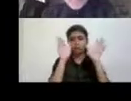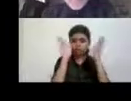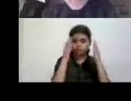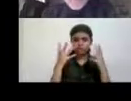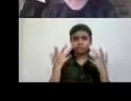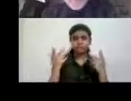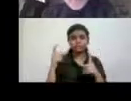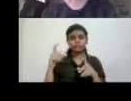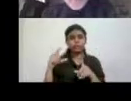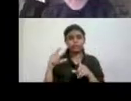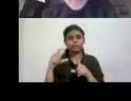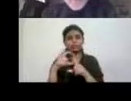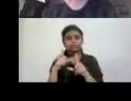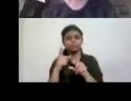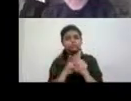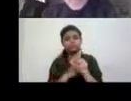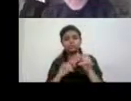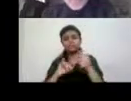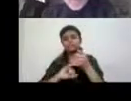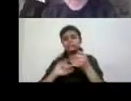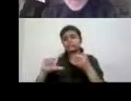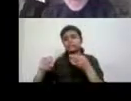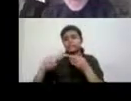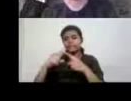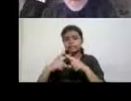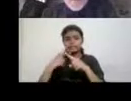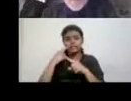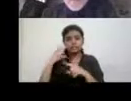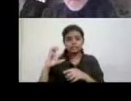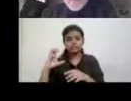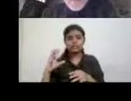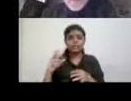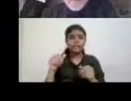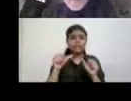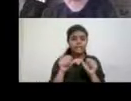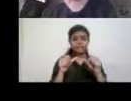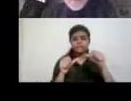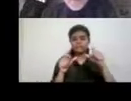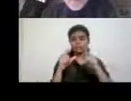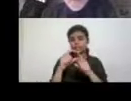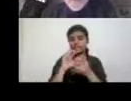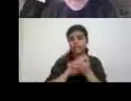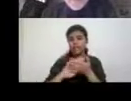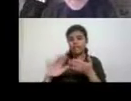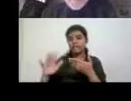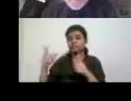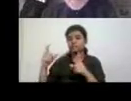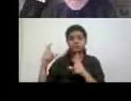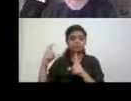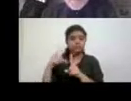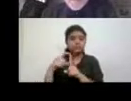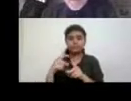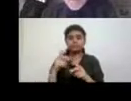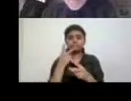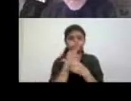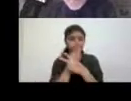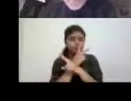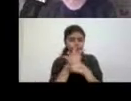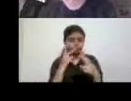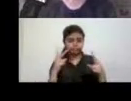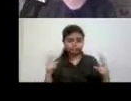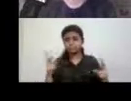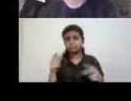Tourette's, ADHD, bipolar, uh, dyspraxia, dyslexia, which is in other